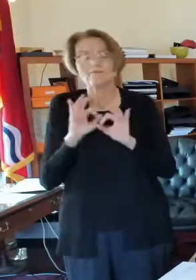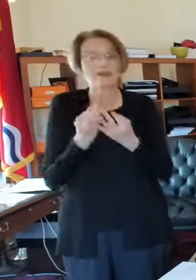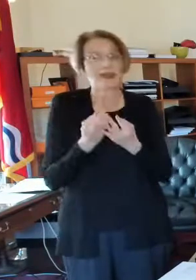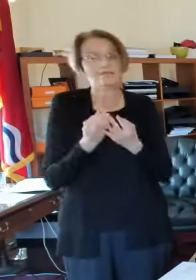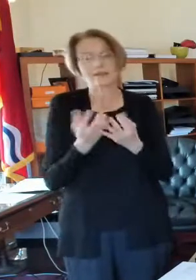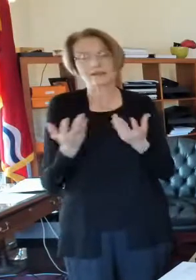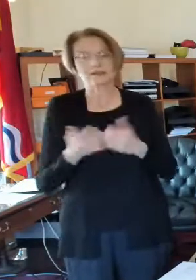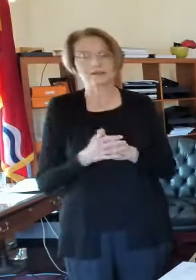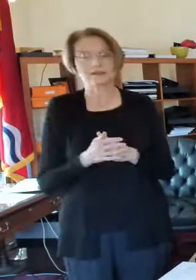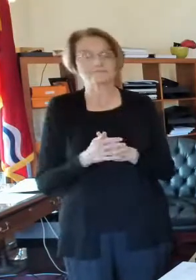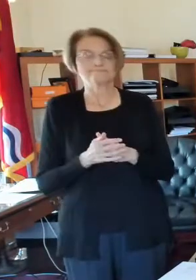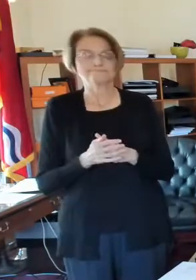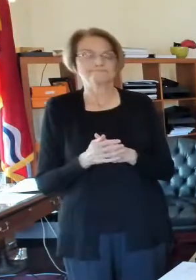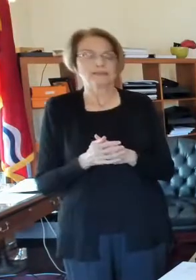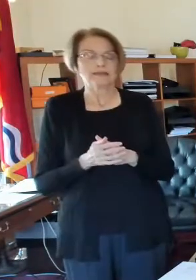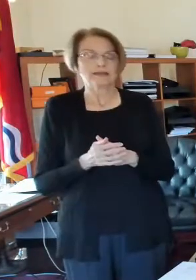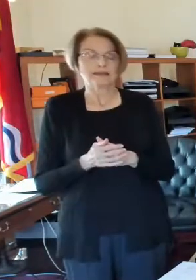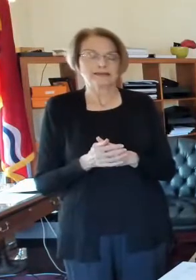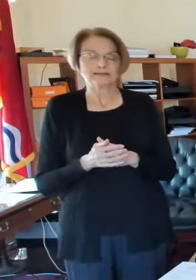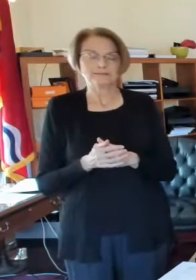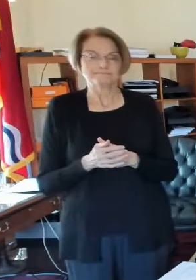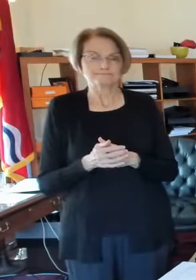stuff, but it really is